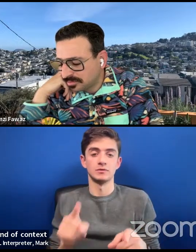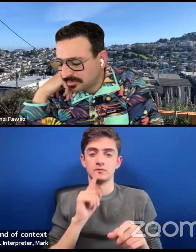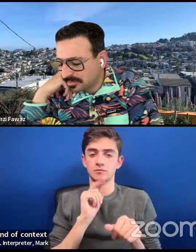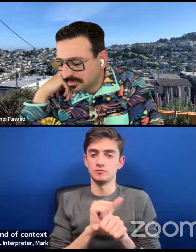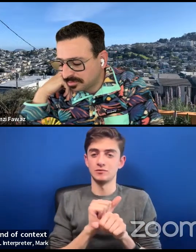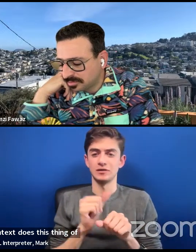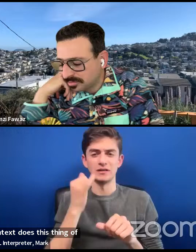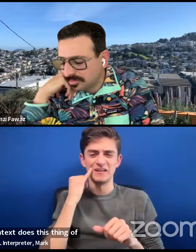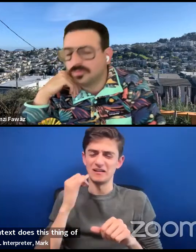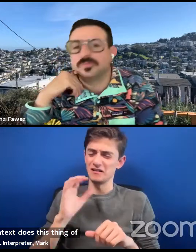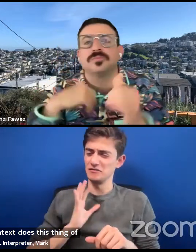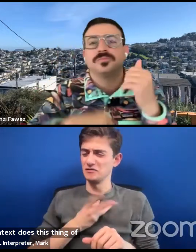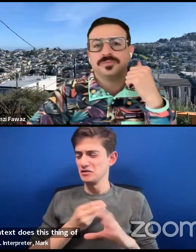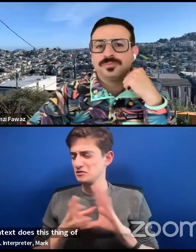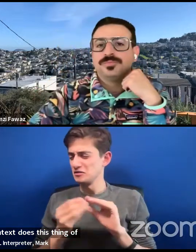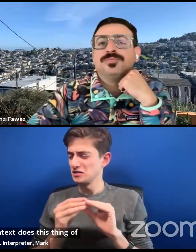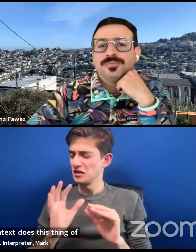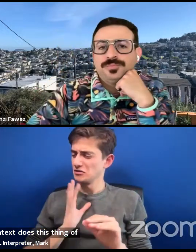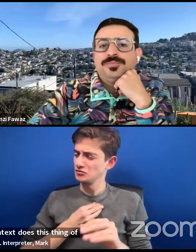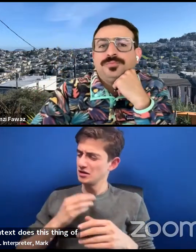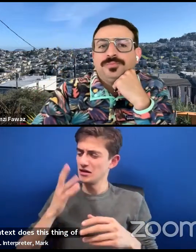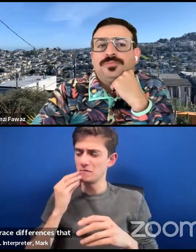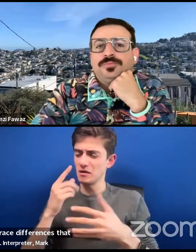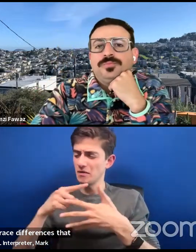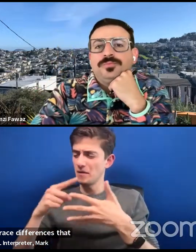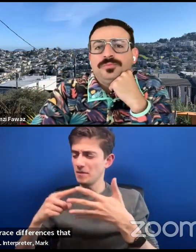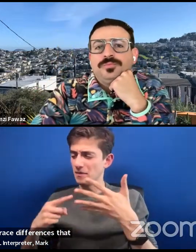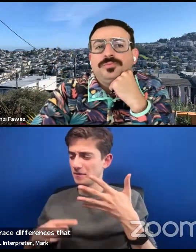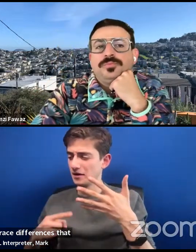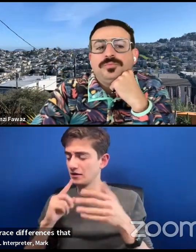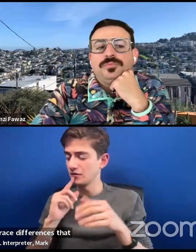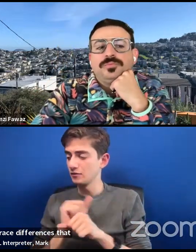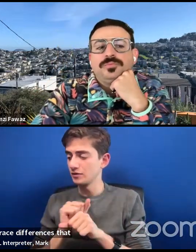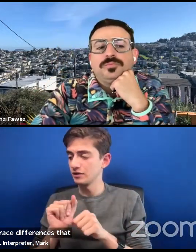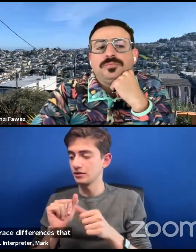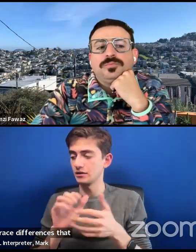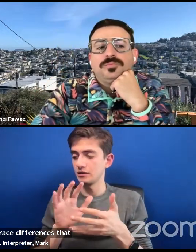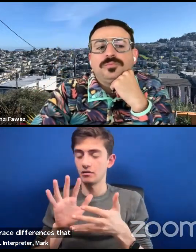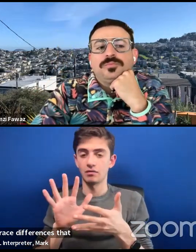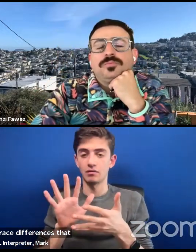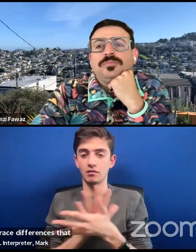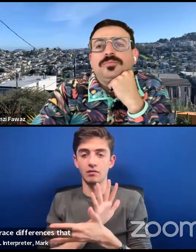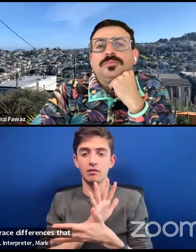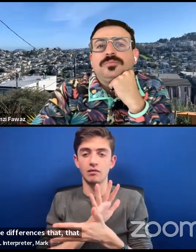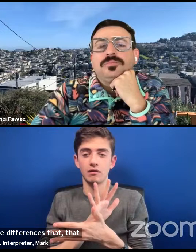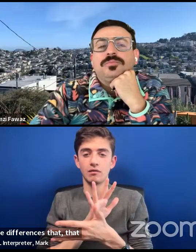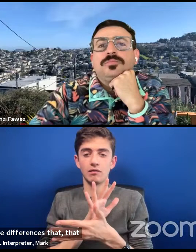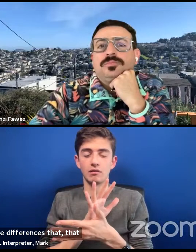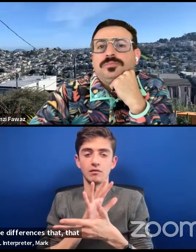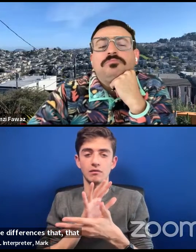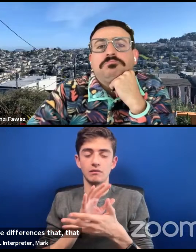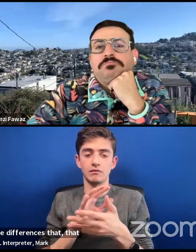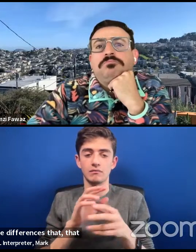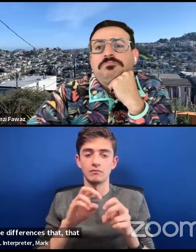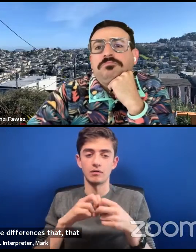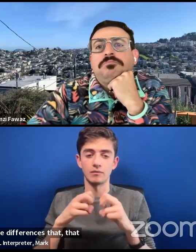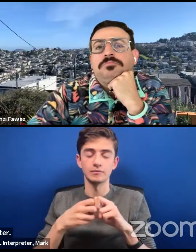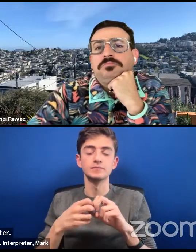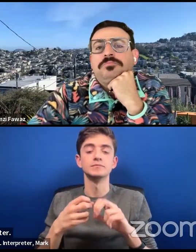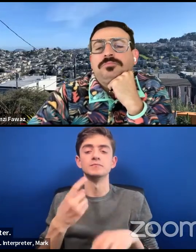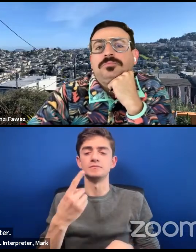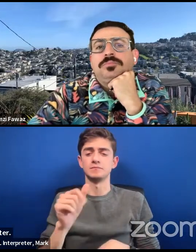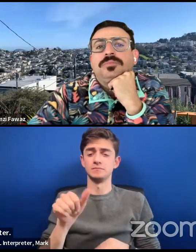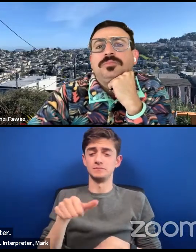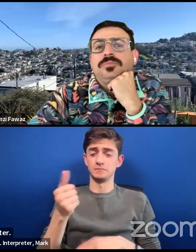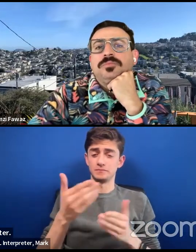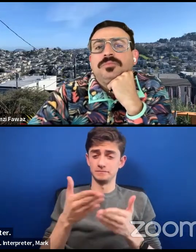class and race differences that really matter. But another thing I say, just to kind of put my book in context, is